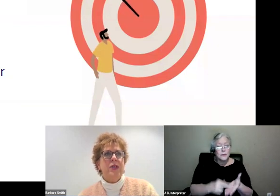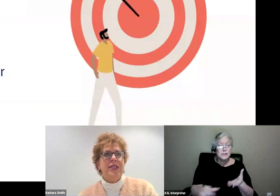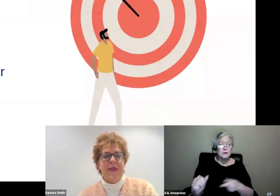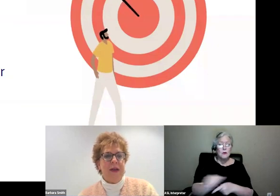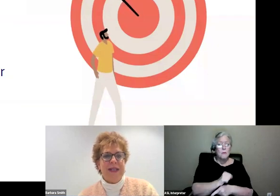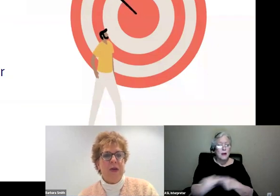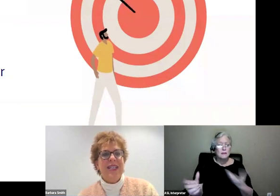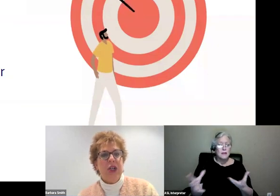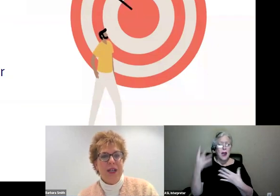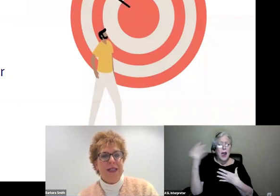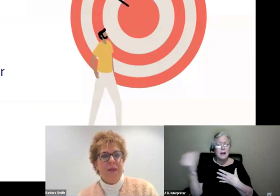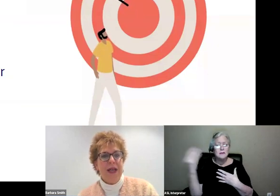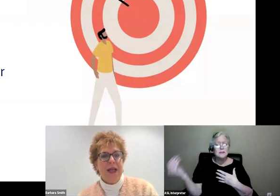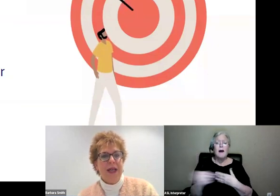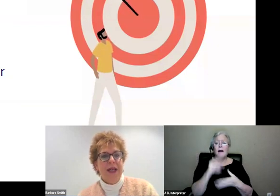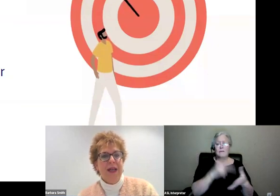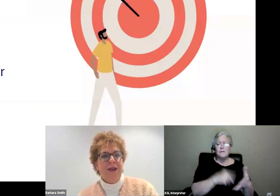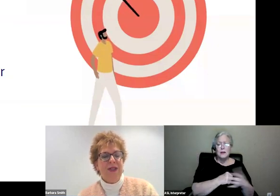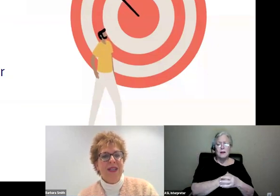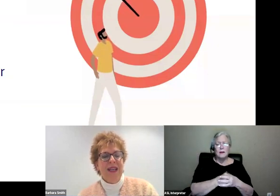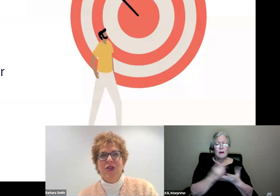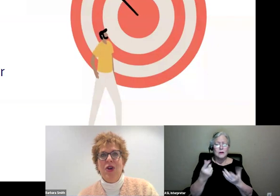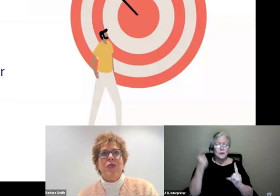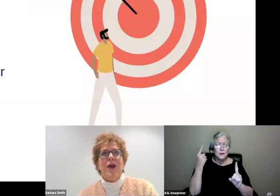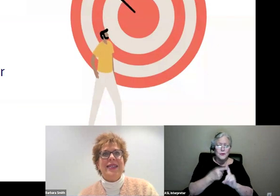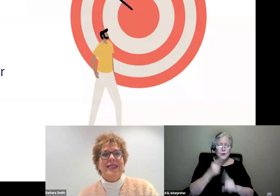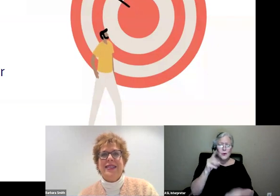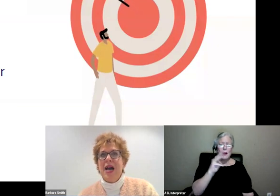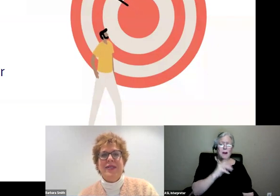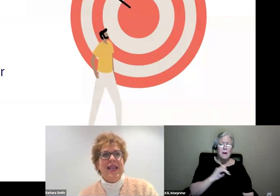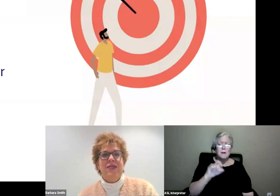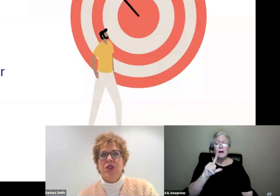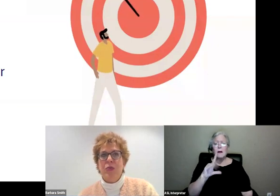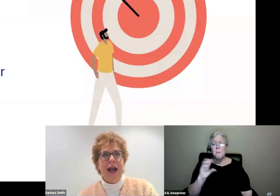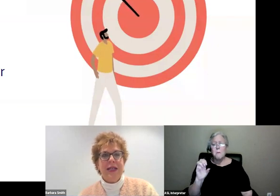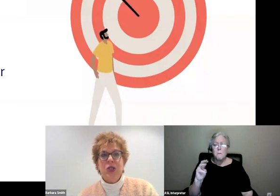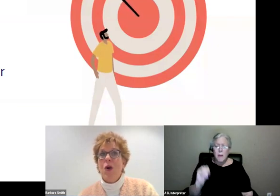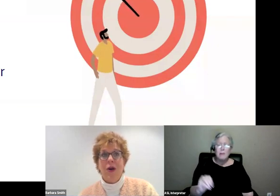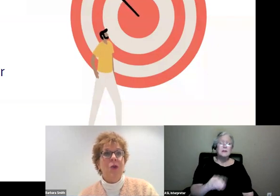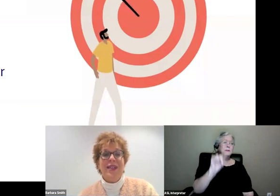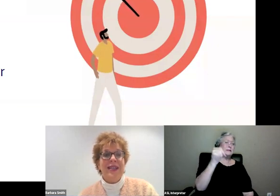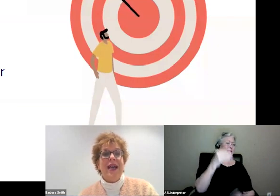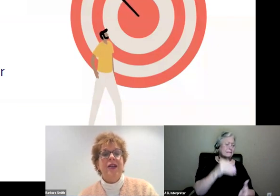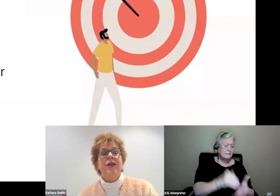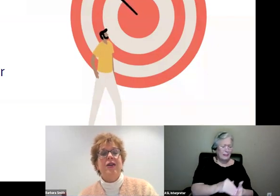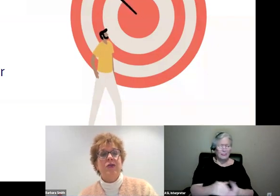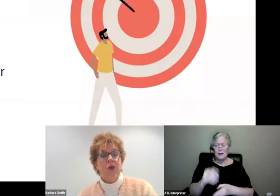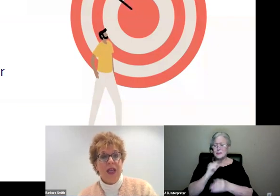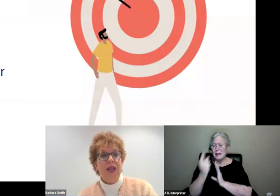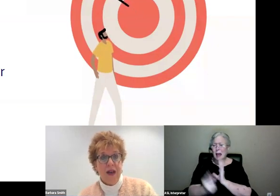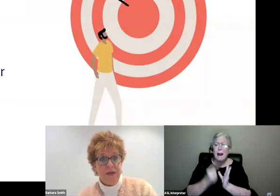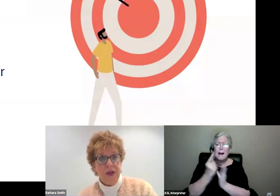Gladwell's 10,000 hours to get good at something. If you don't practice, it's common sense. If you don't practice, you aren't going to get